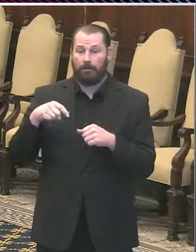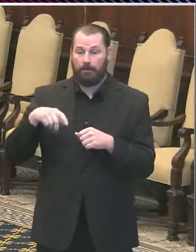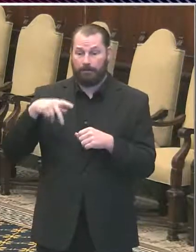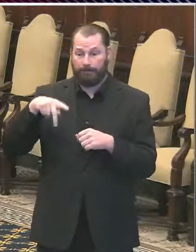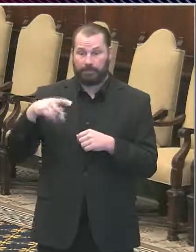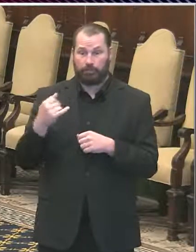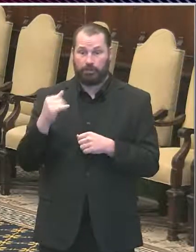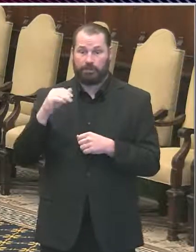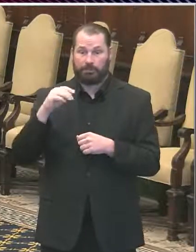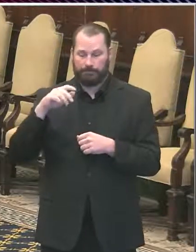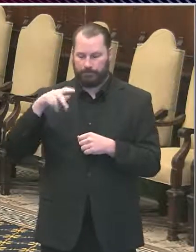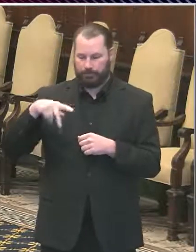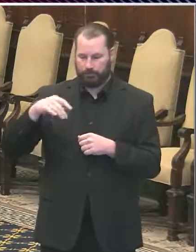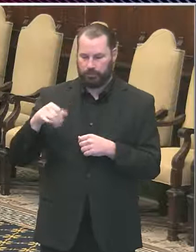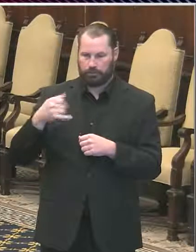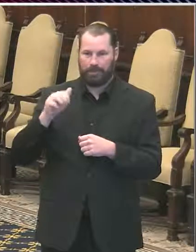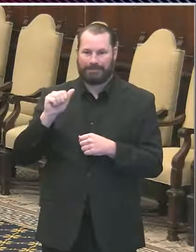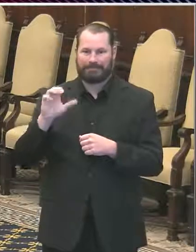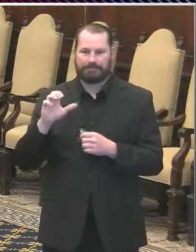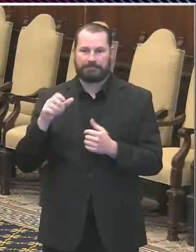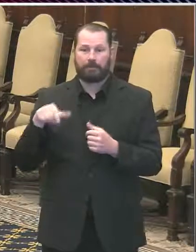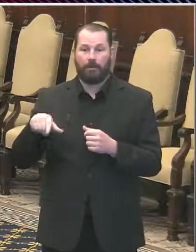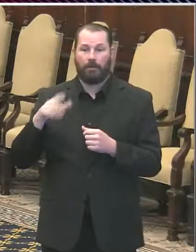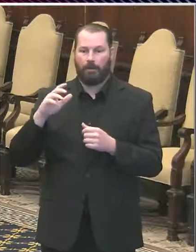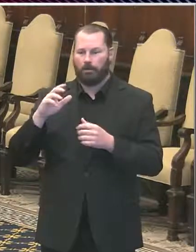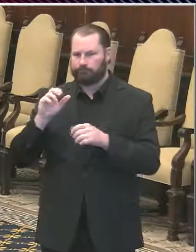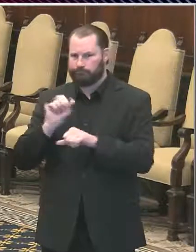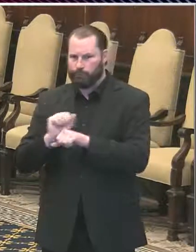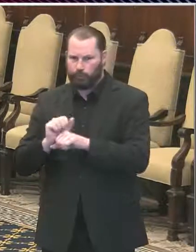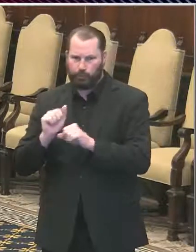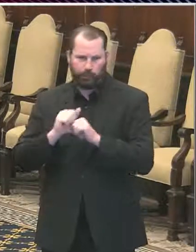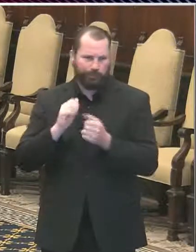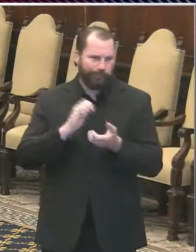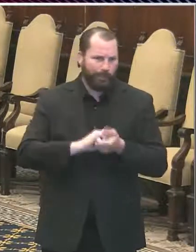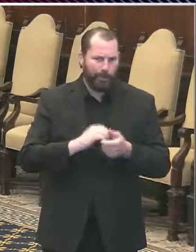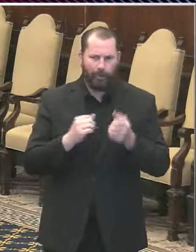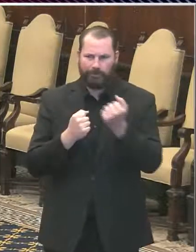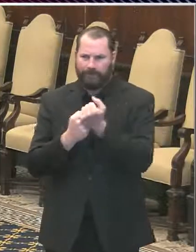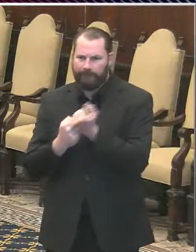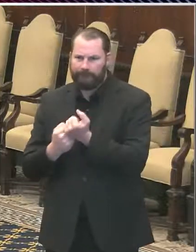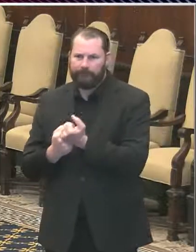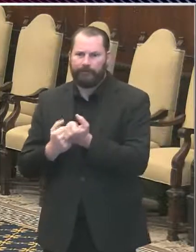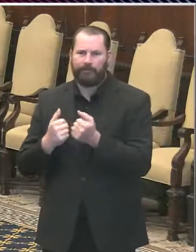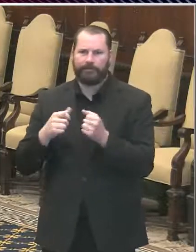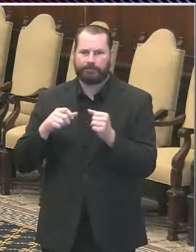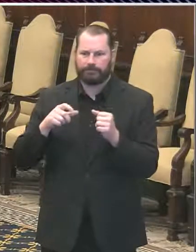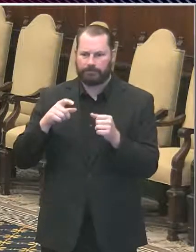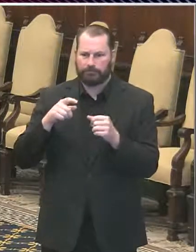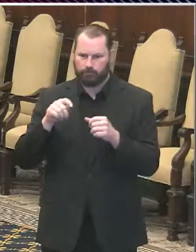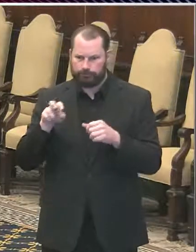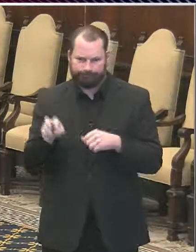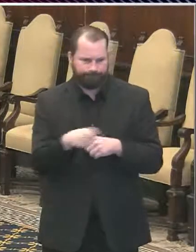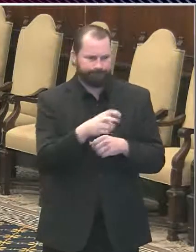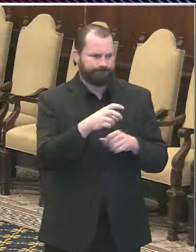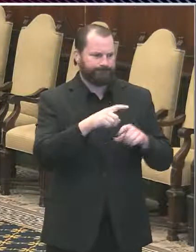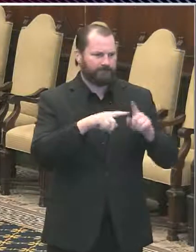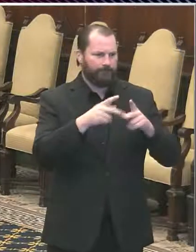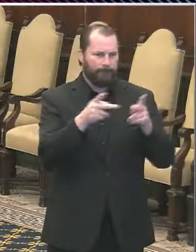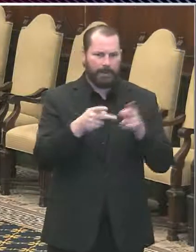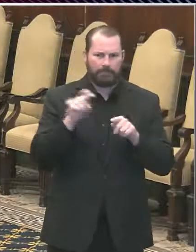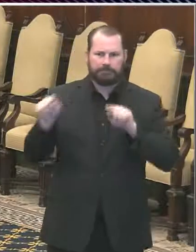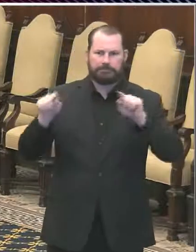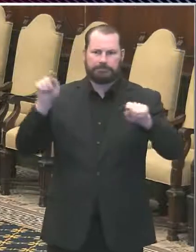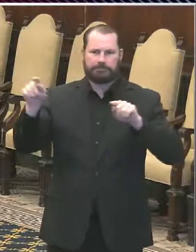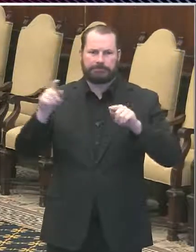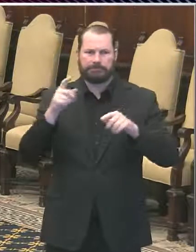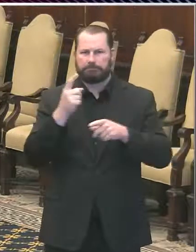worked with advocates and partners to move as many youth as possible to other community-based services or to other appropriate placements. I'm pleased